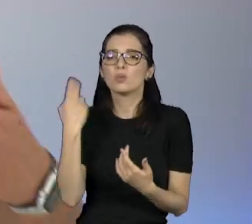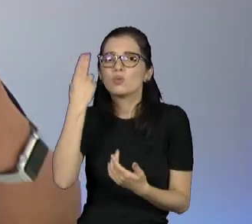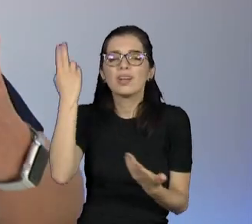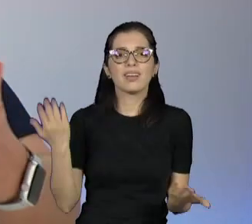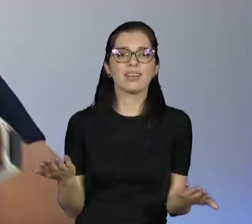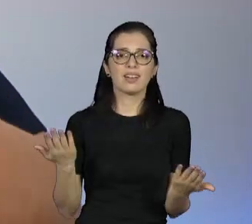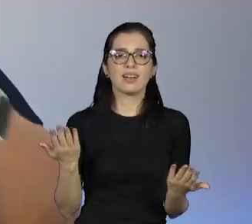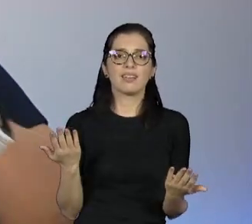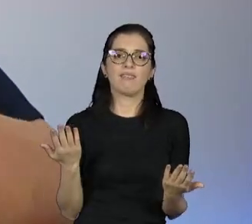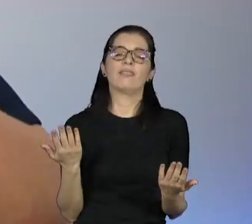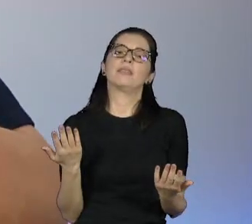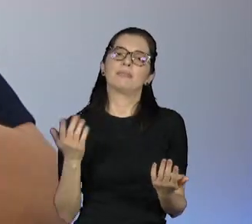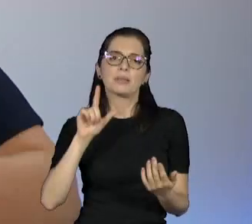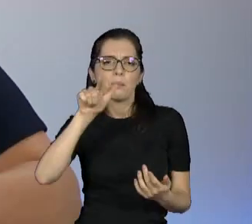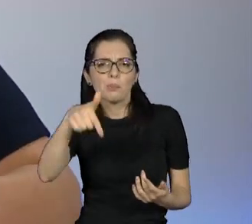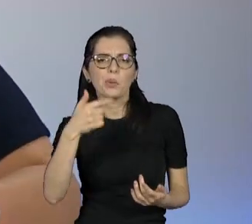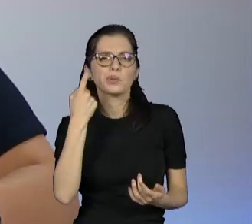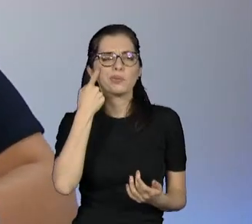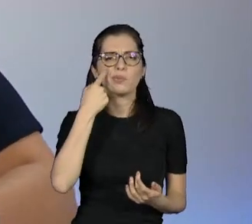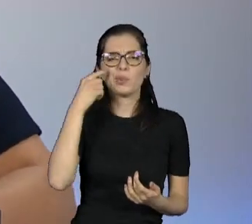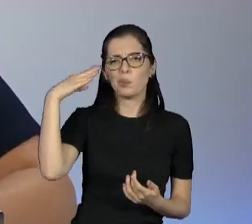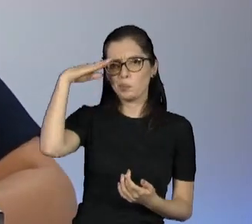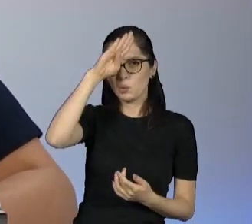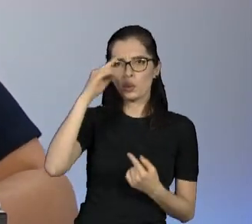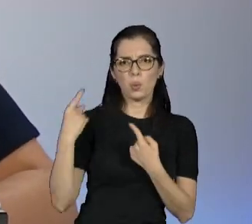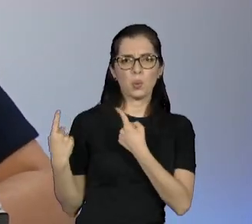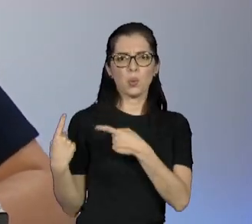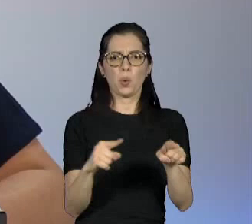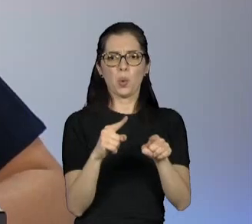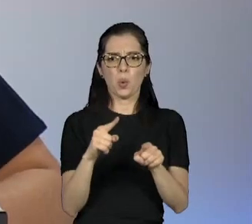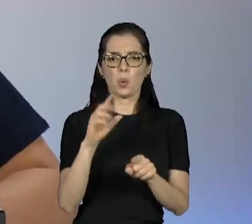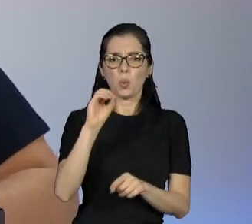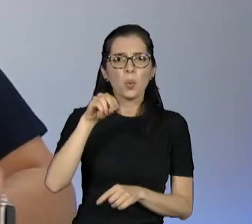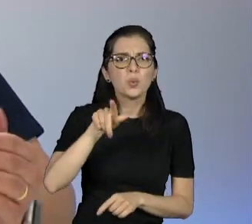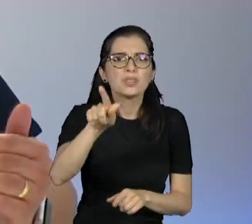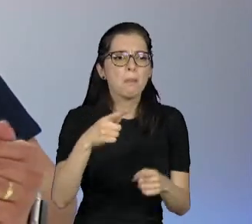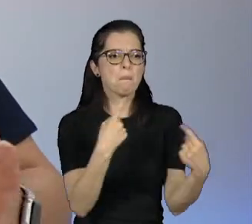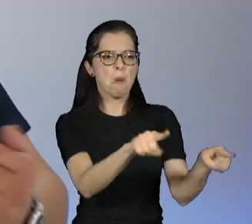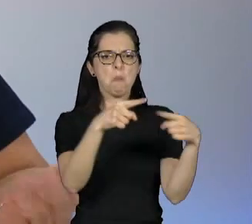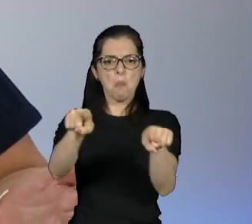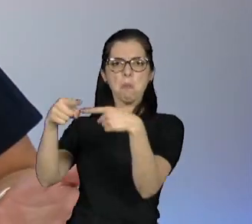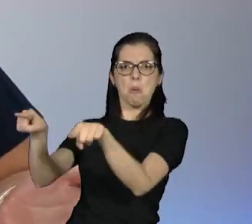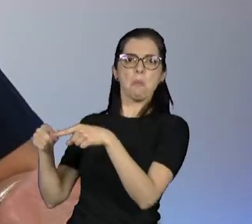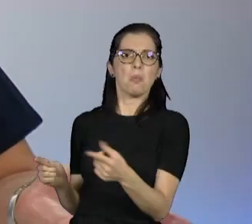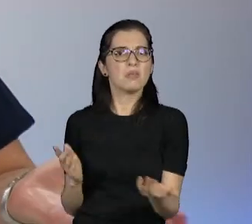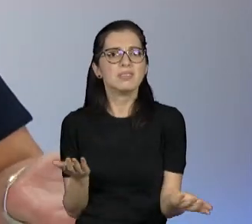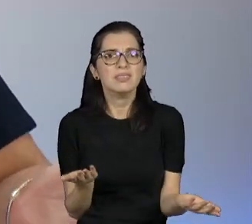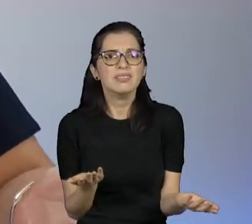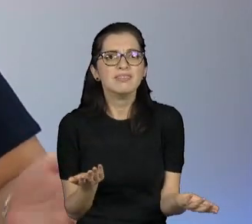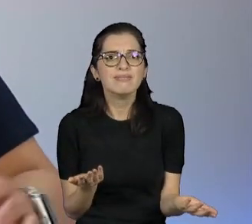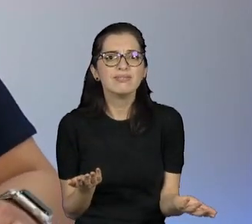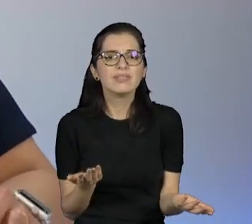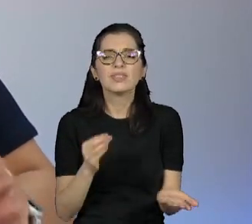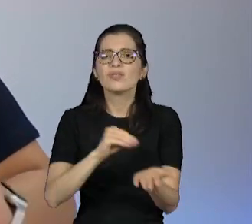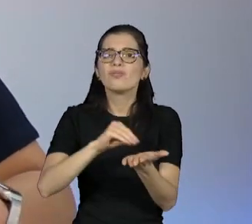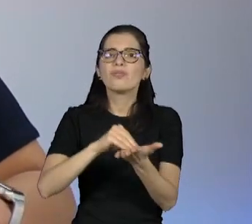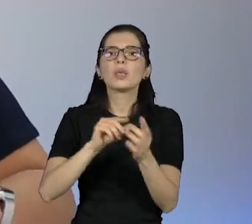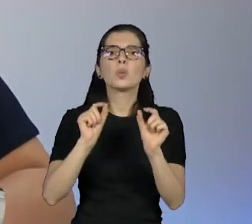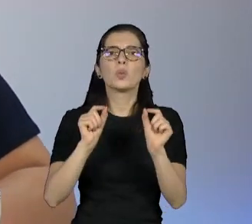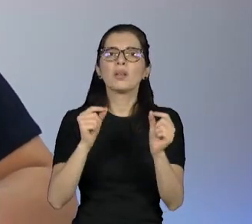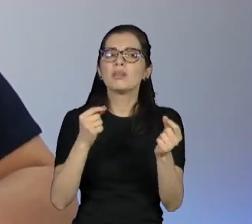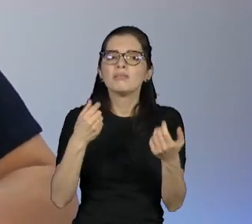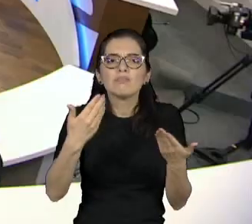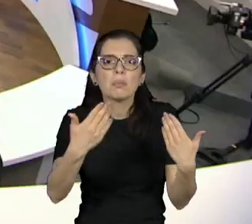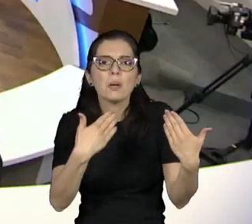contra as ONGs, né, acho que fechando aquele ponto que a gente abriu logo no começo do espaço pra diálogo, aparentemente não